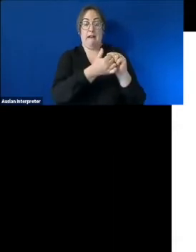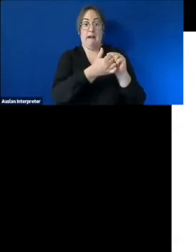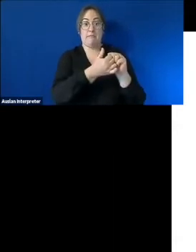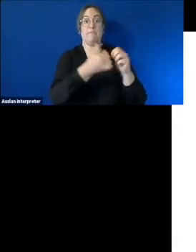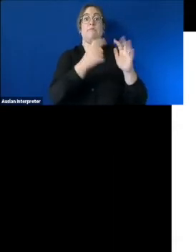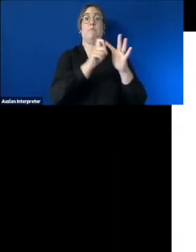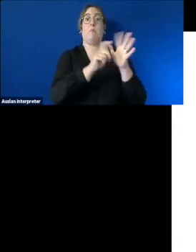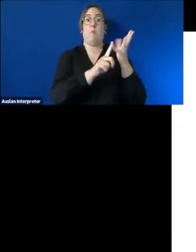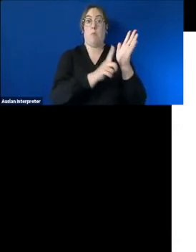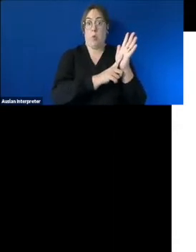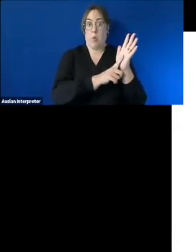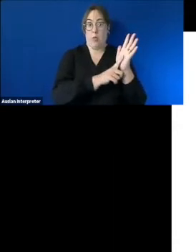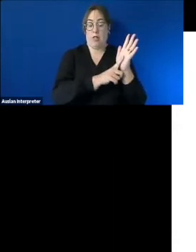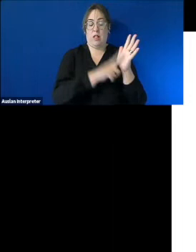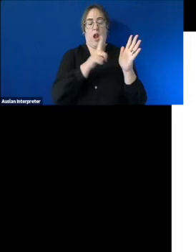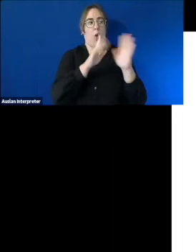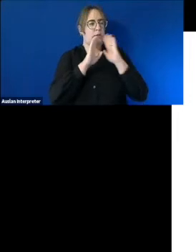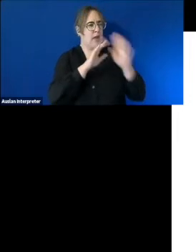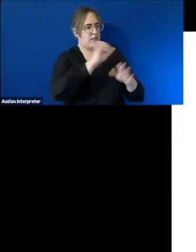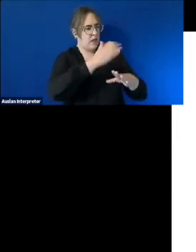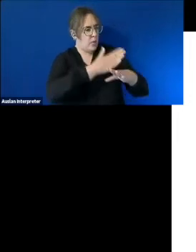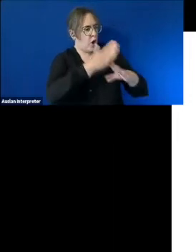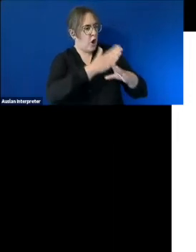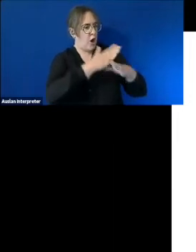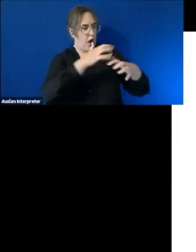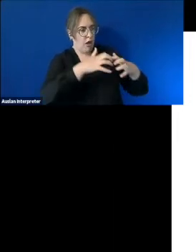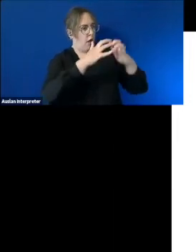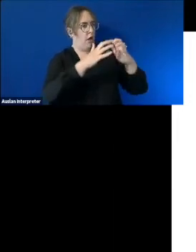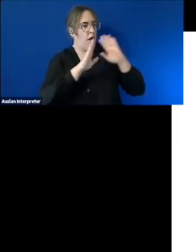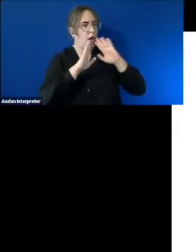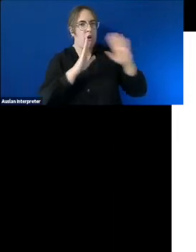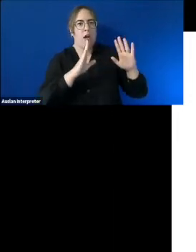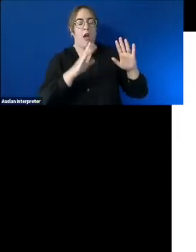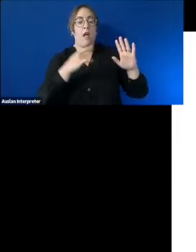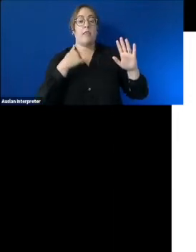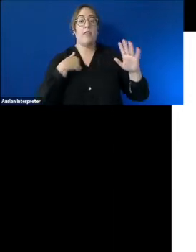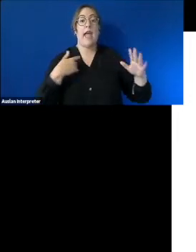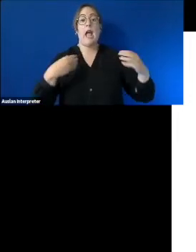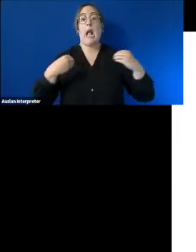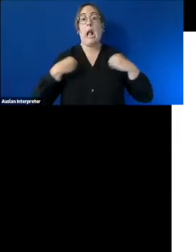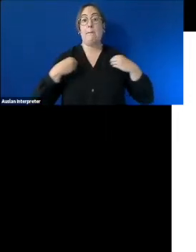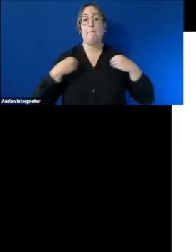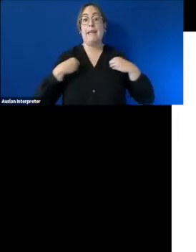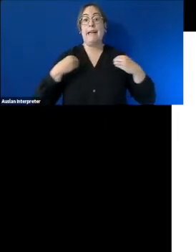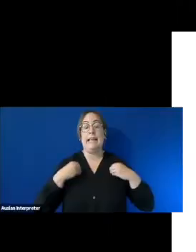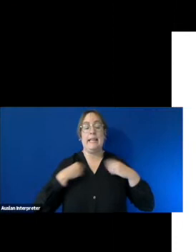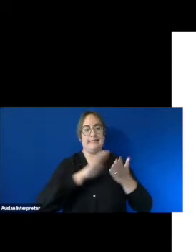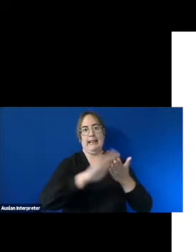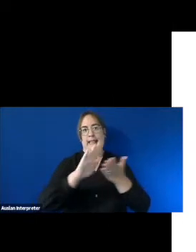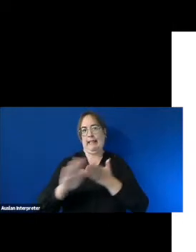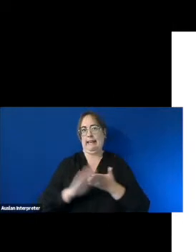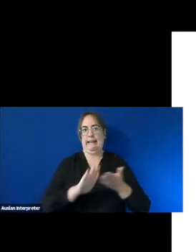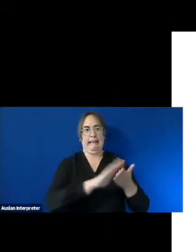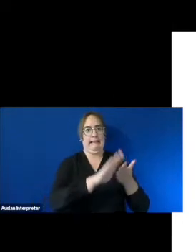amazed by the work they were doing and how they were doing it um they're a commercial cleaning organization but there's so much more than that um